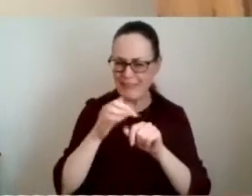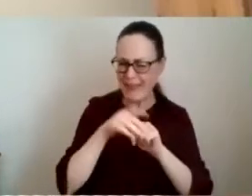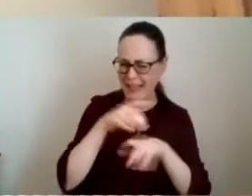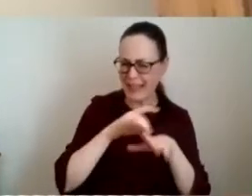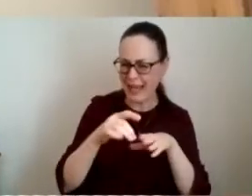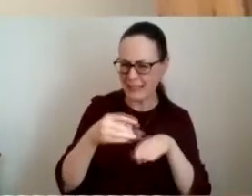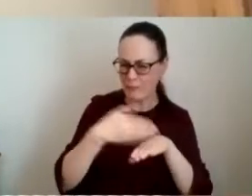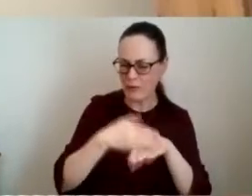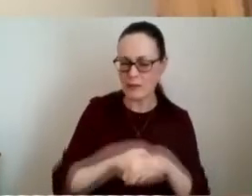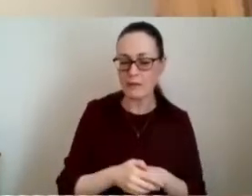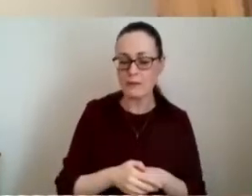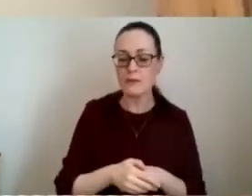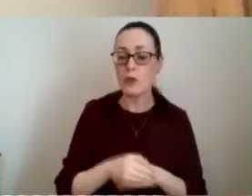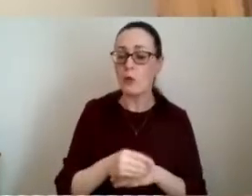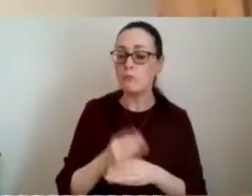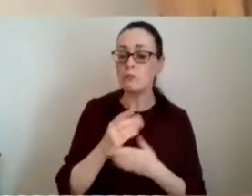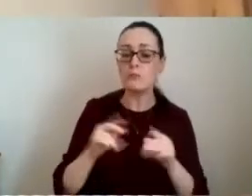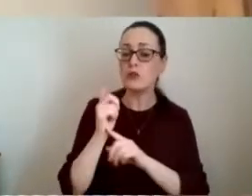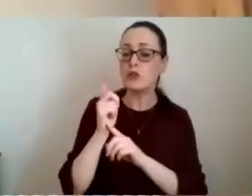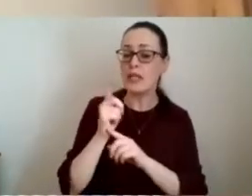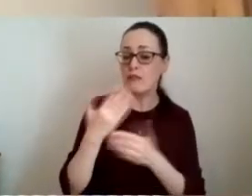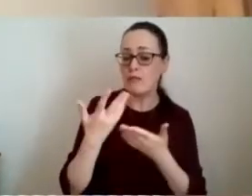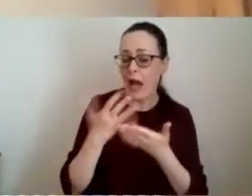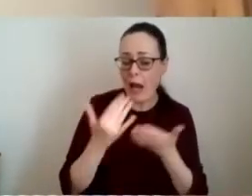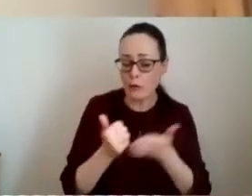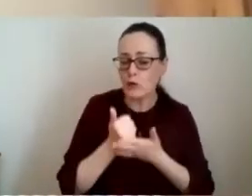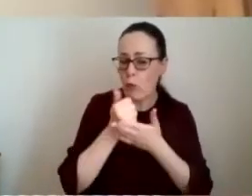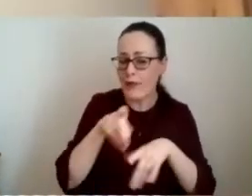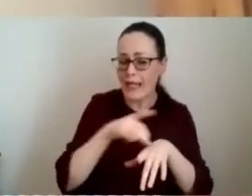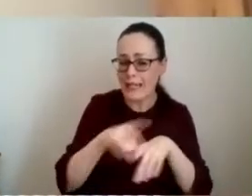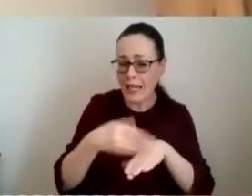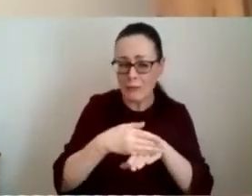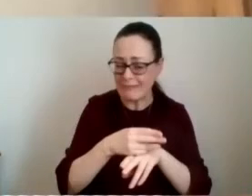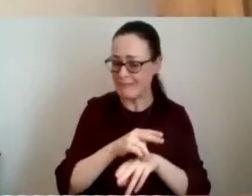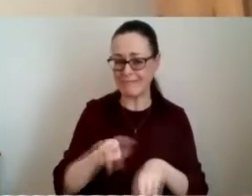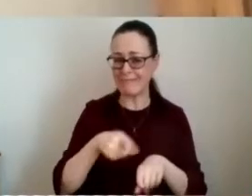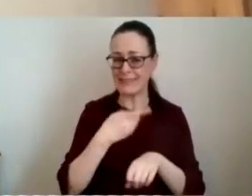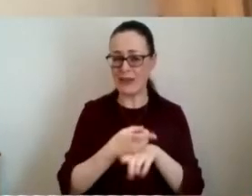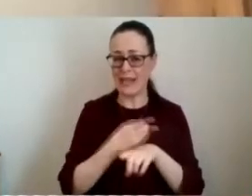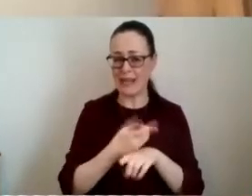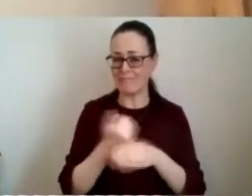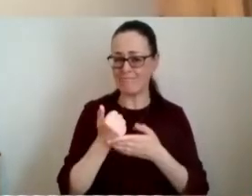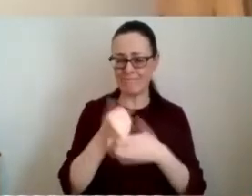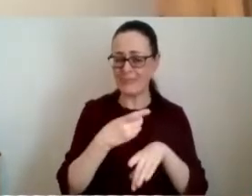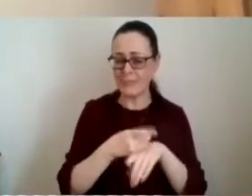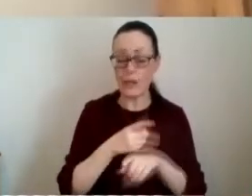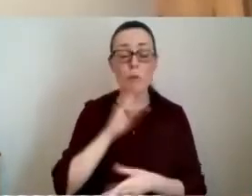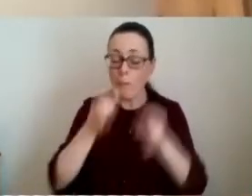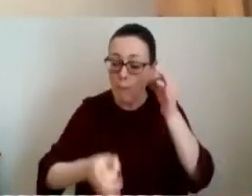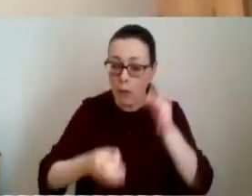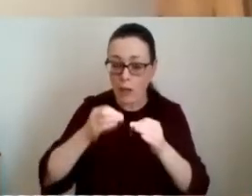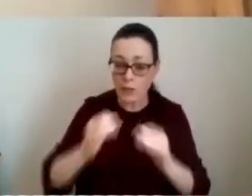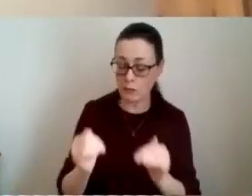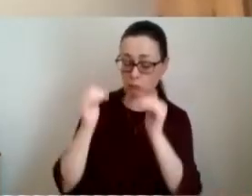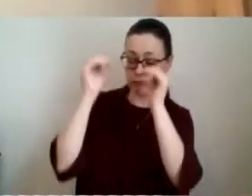it was suggested that the mechanisms that were needed to support this type of work simply weren't there so whilst politicians at the highest level